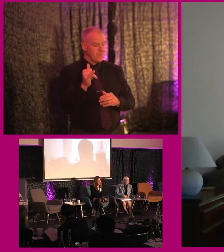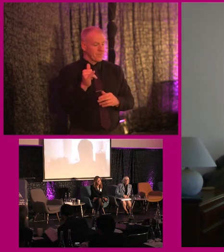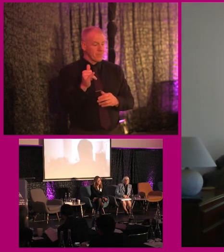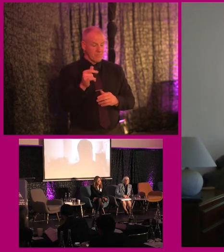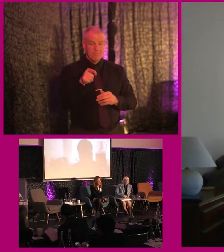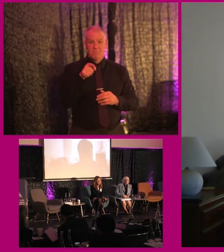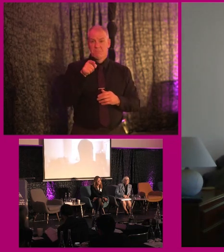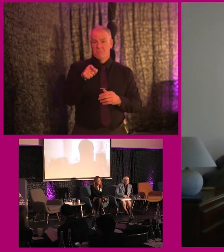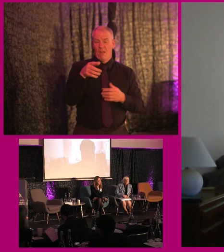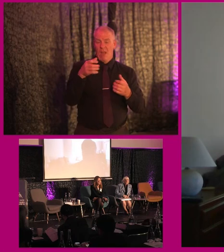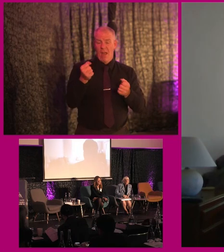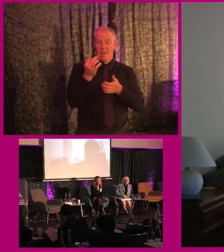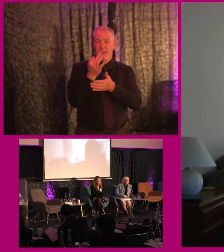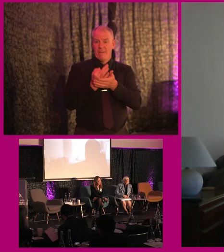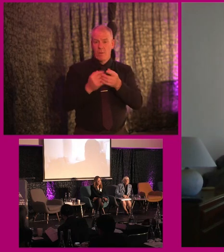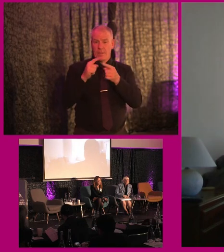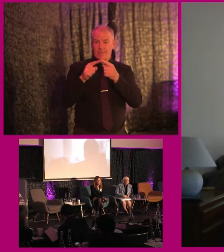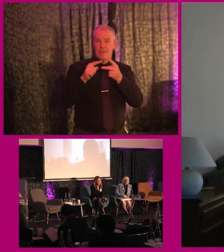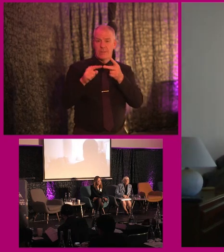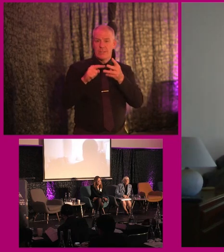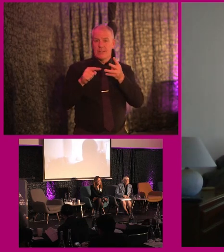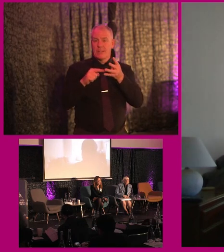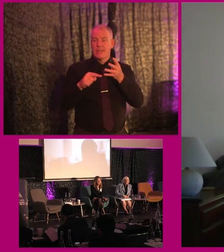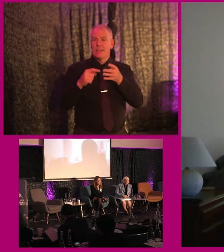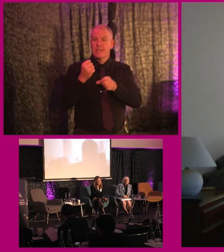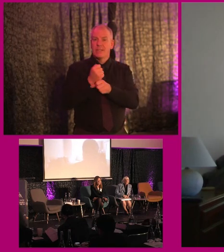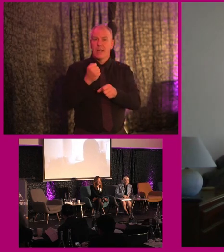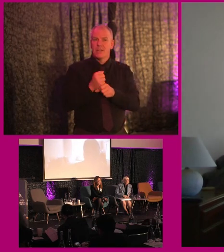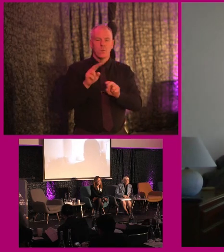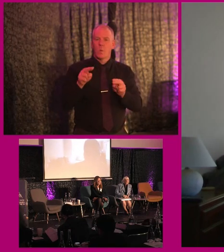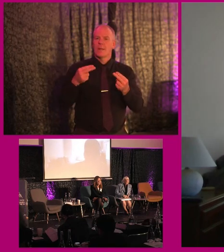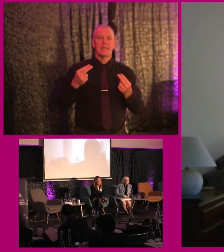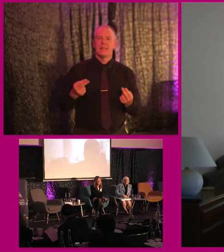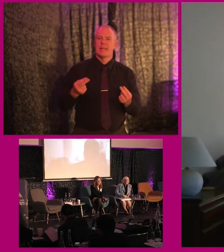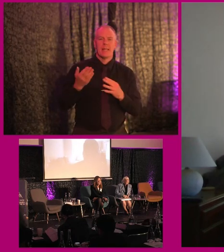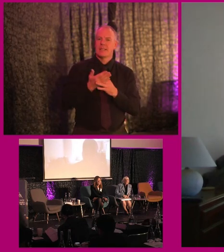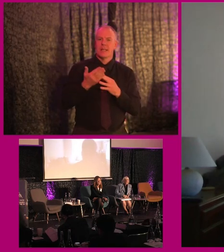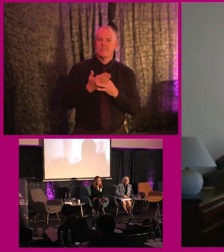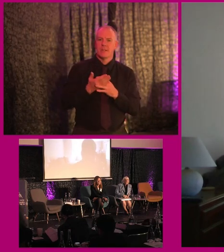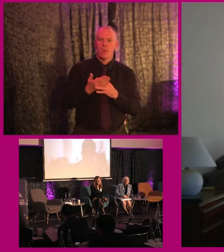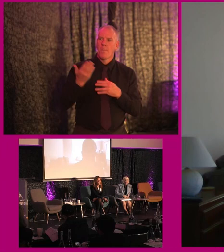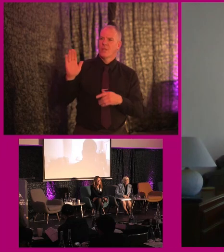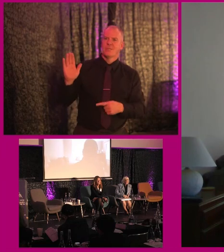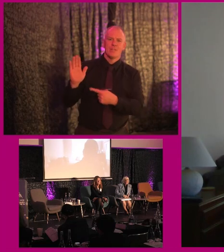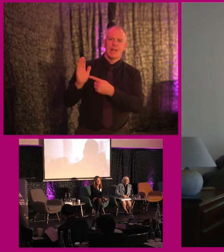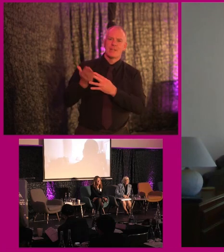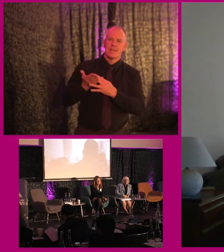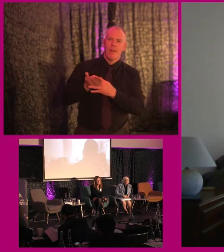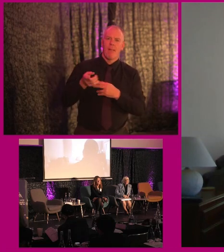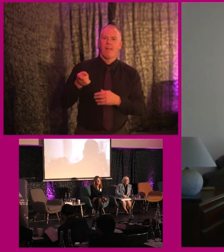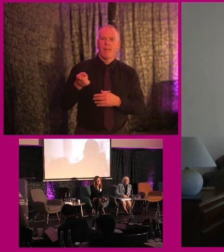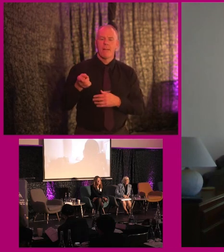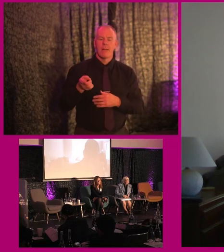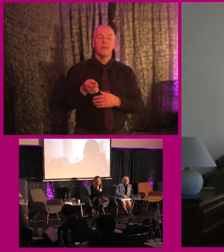there were a number of, of stations that weren't required to be accessible. So this was an,